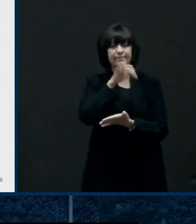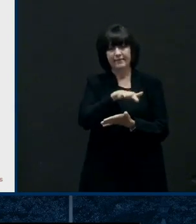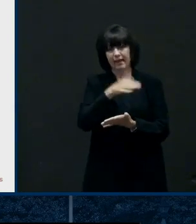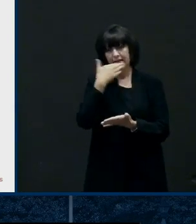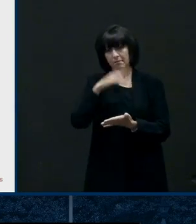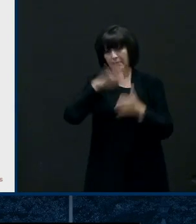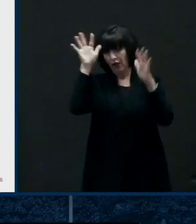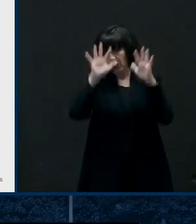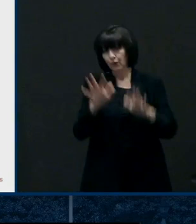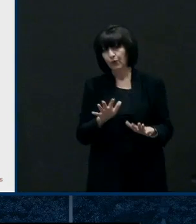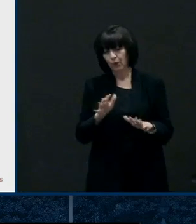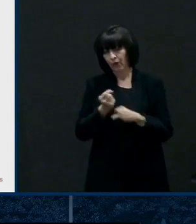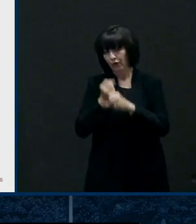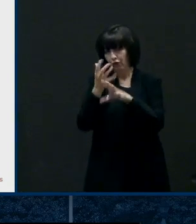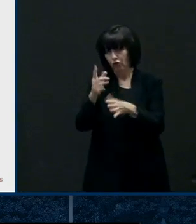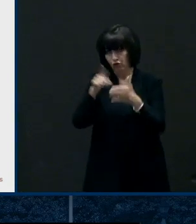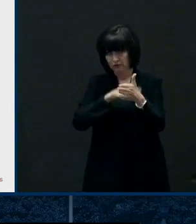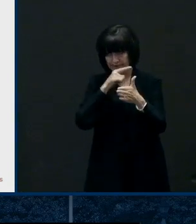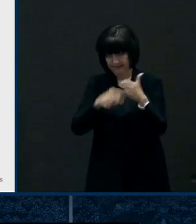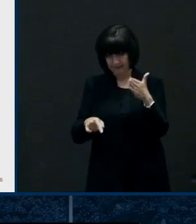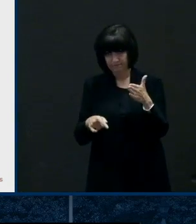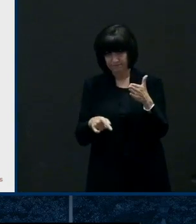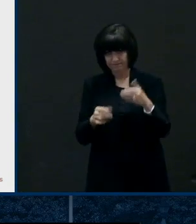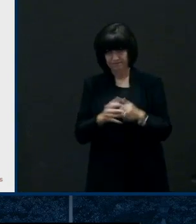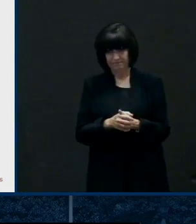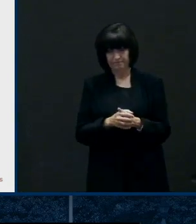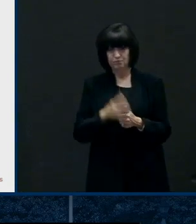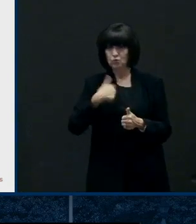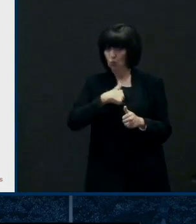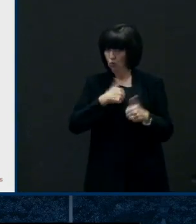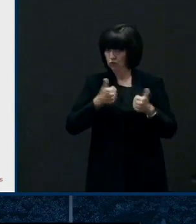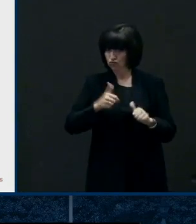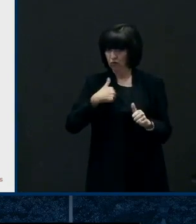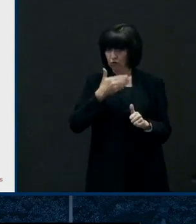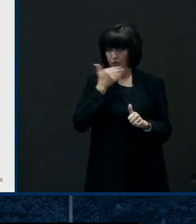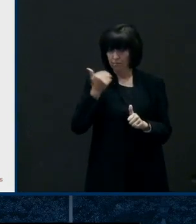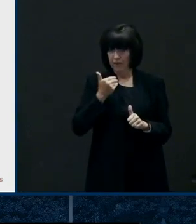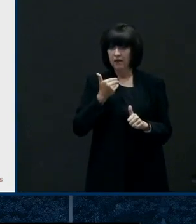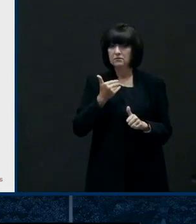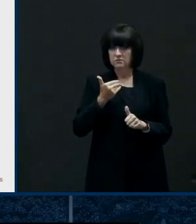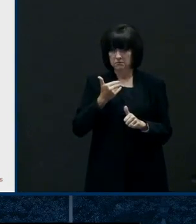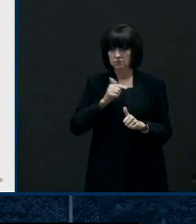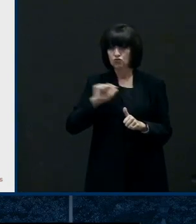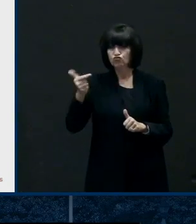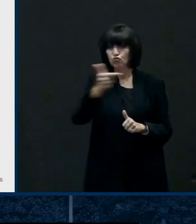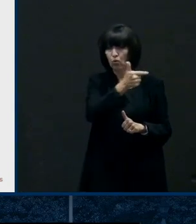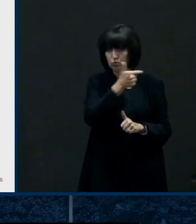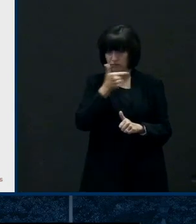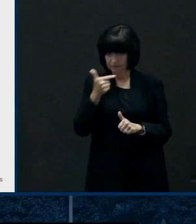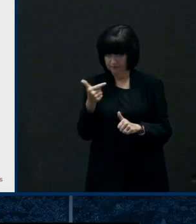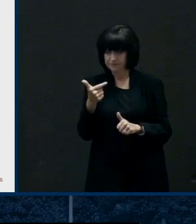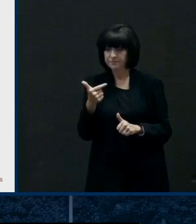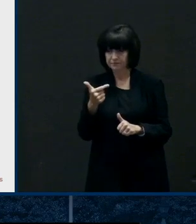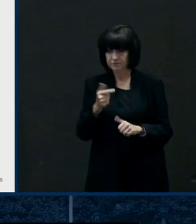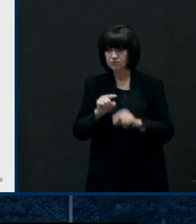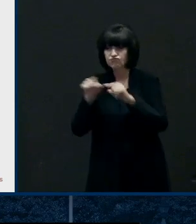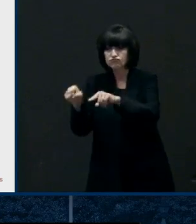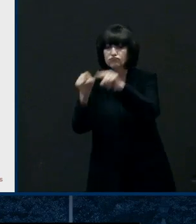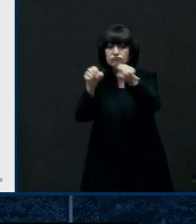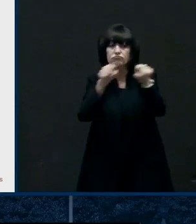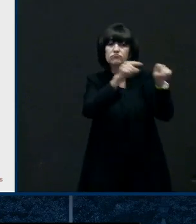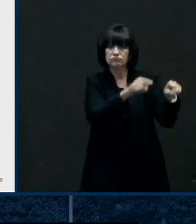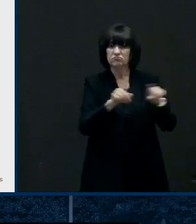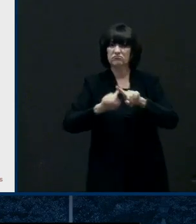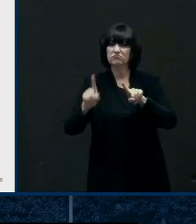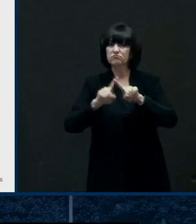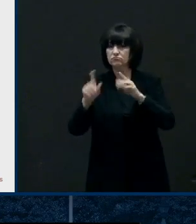march on we're still rotating around uh to make sure we are able to uh you know get to different communities and uh you know